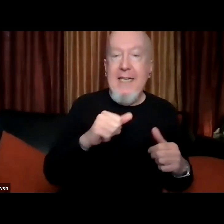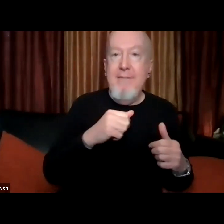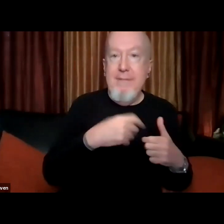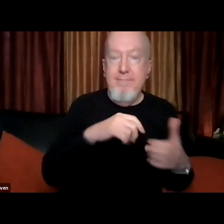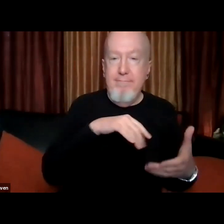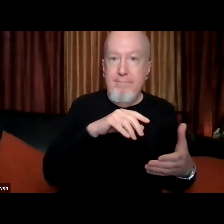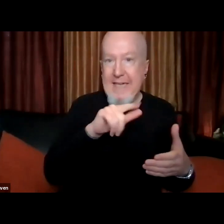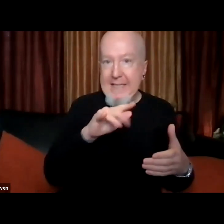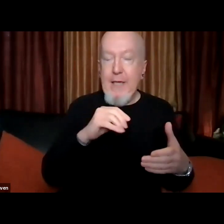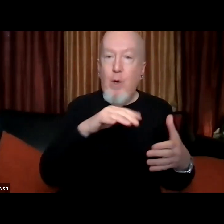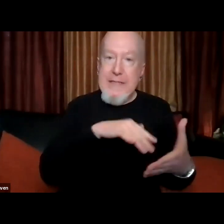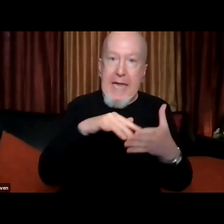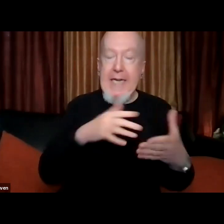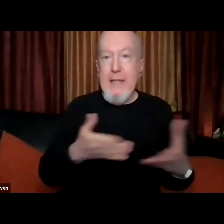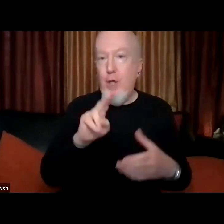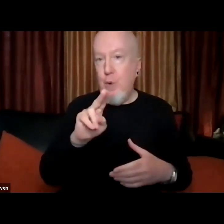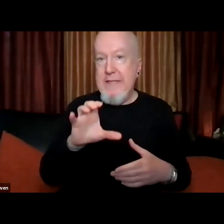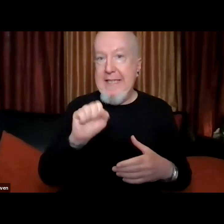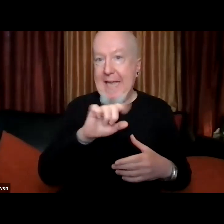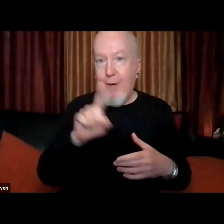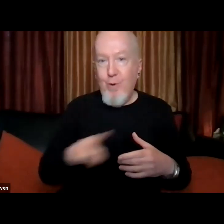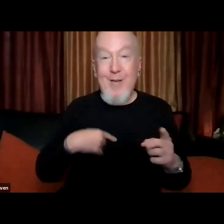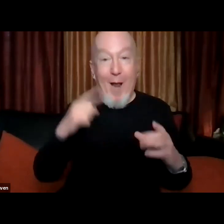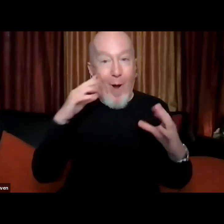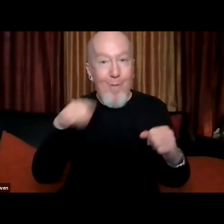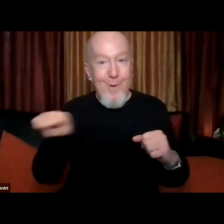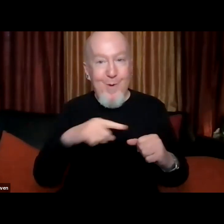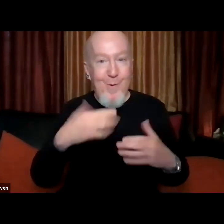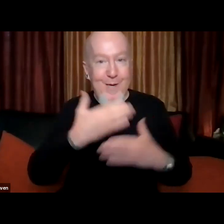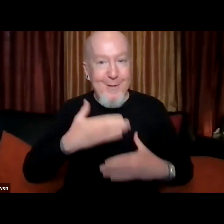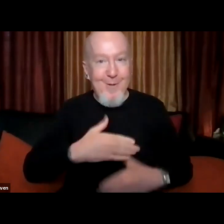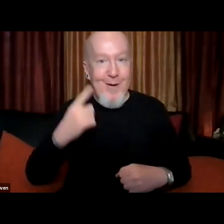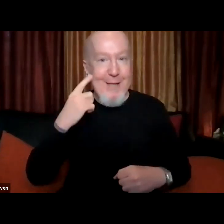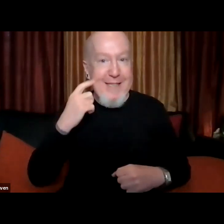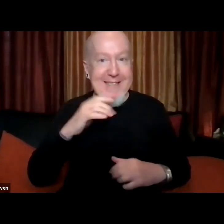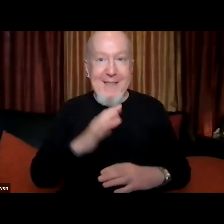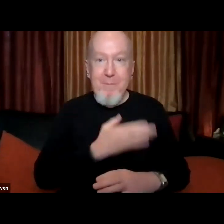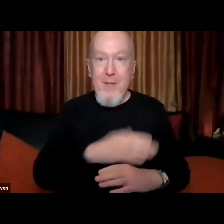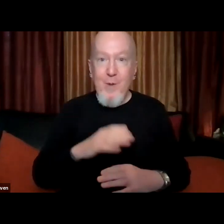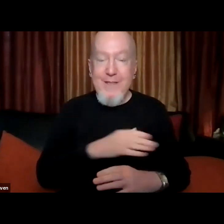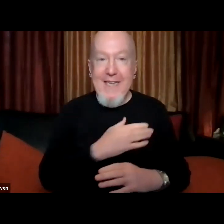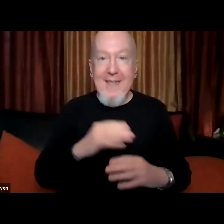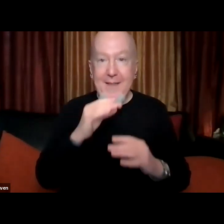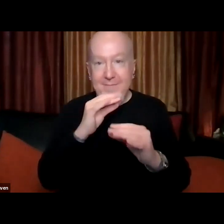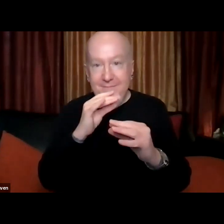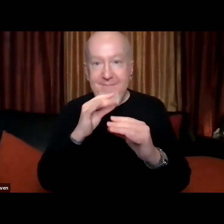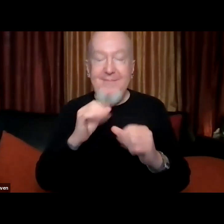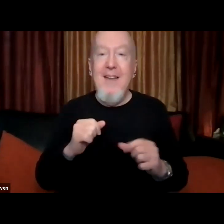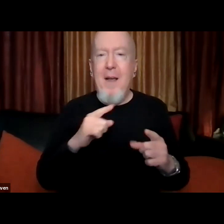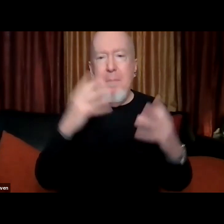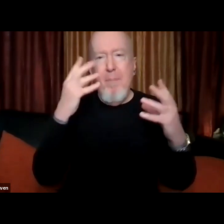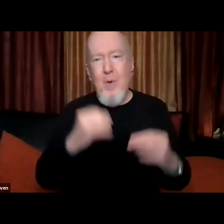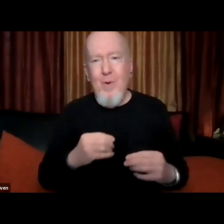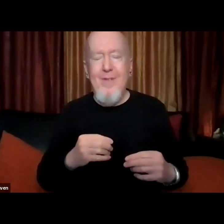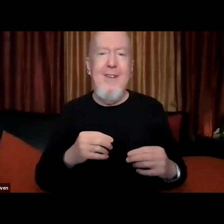i hope you enjoyed the andean flute music in the beginning of our program a beautiful and comforting